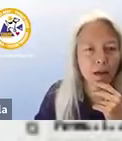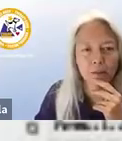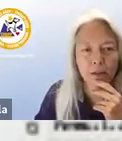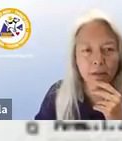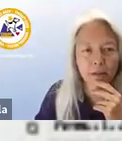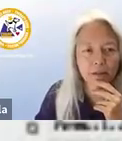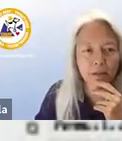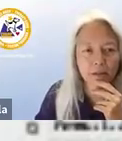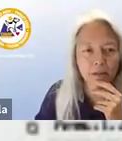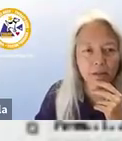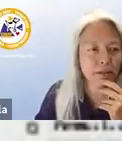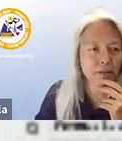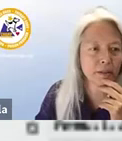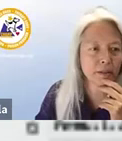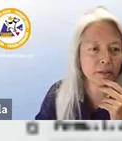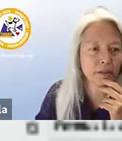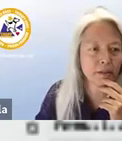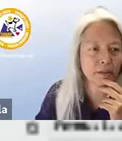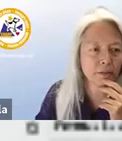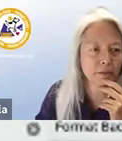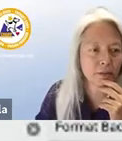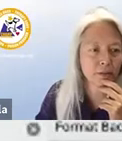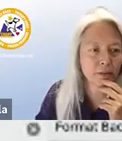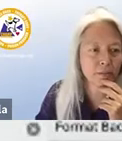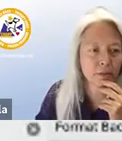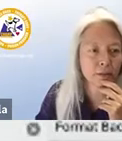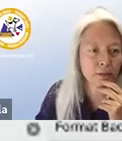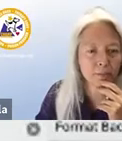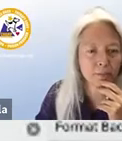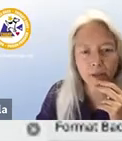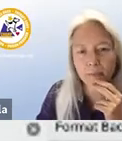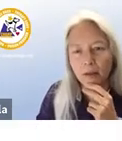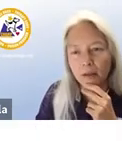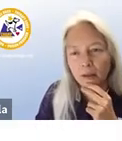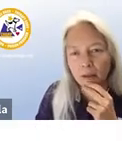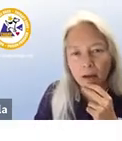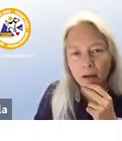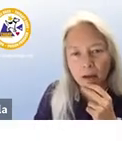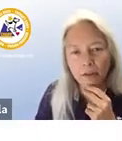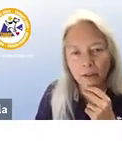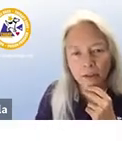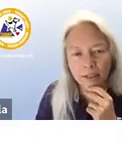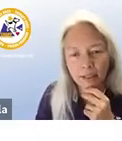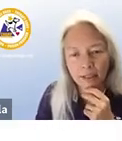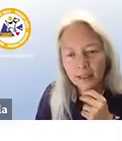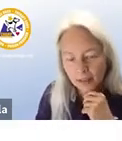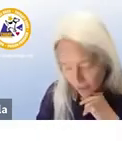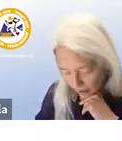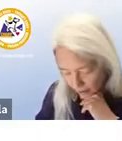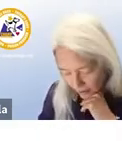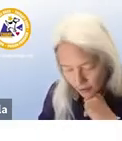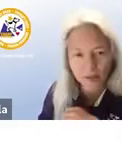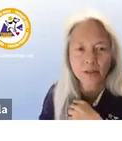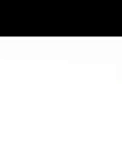okay start on the slideshow um start okay hopefully you can all see that